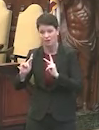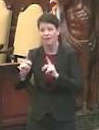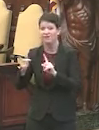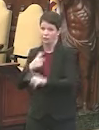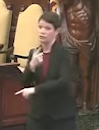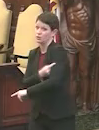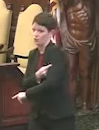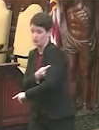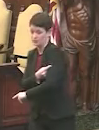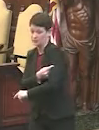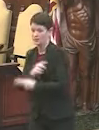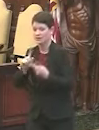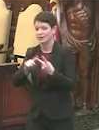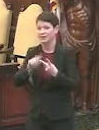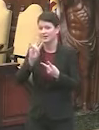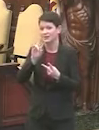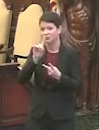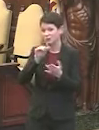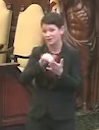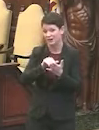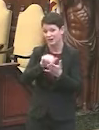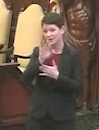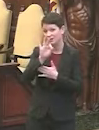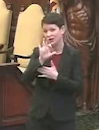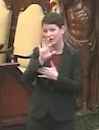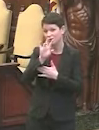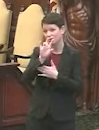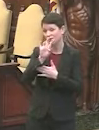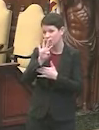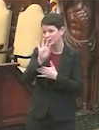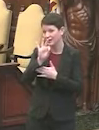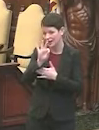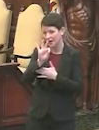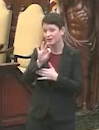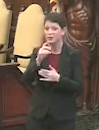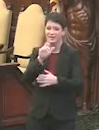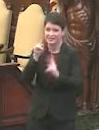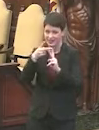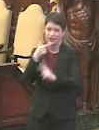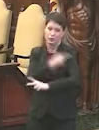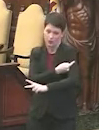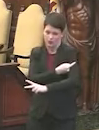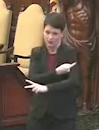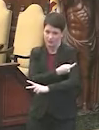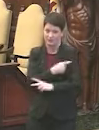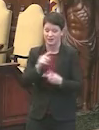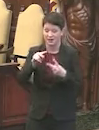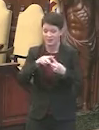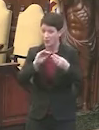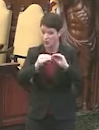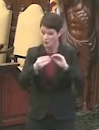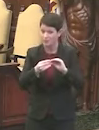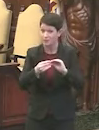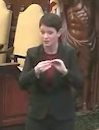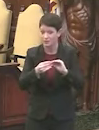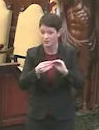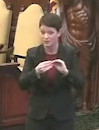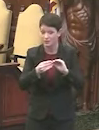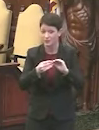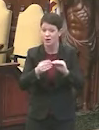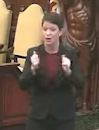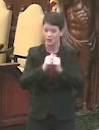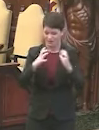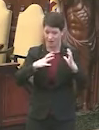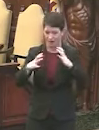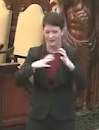the first dose, and then 71,949 with the second dose. Those numbers are an undercount. With the